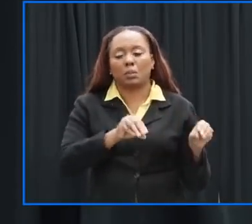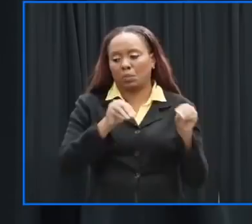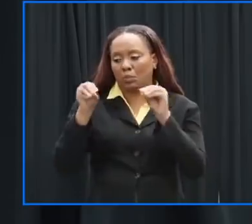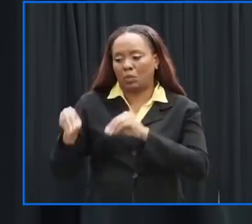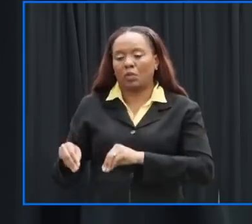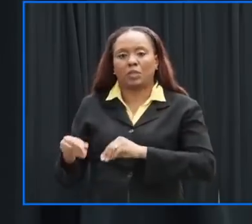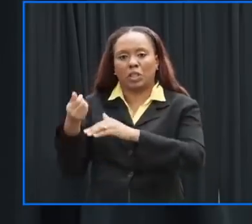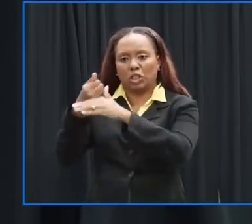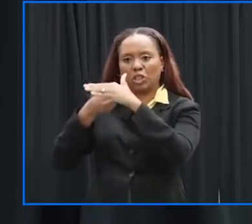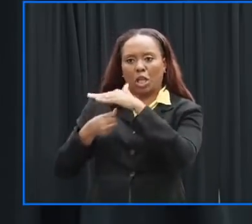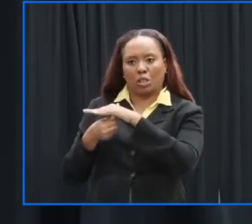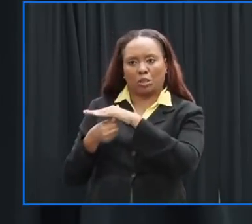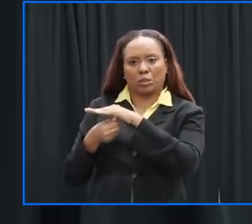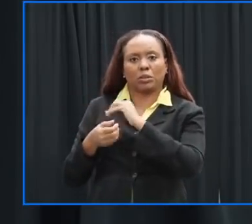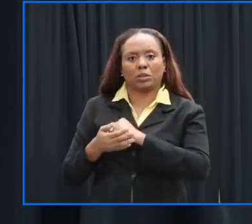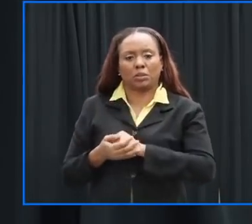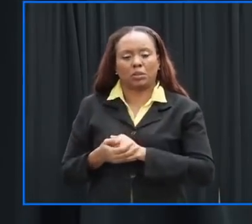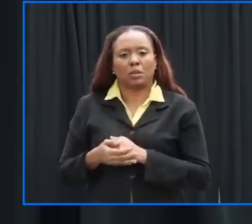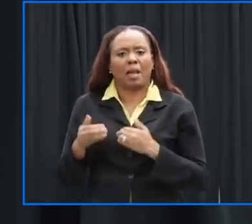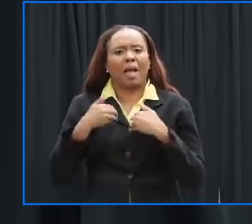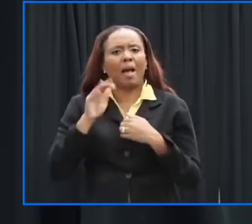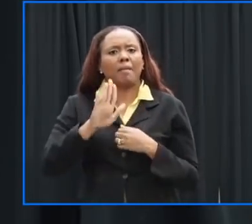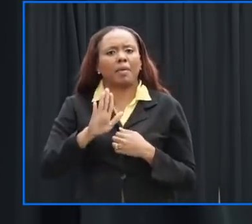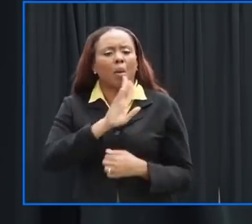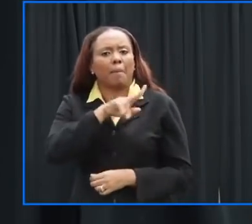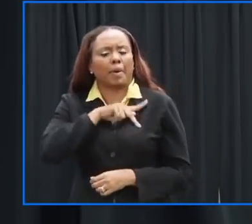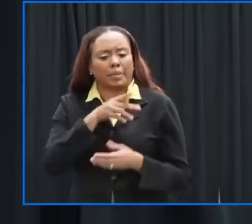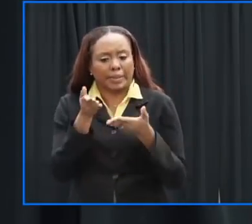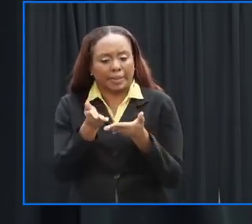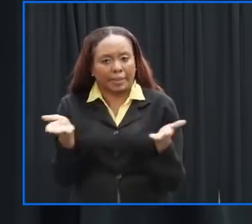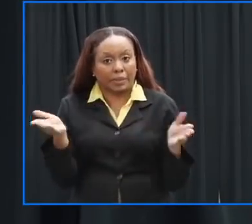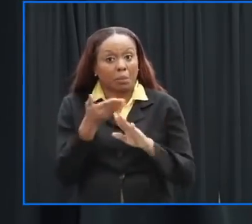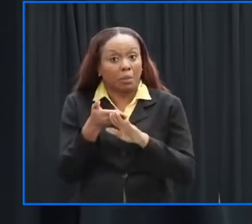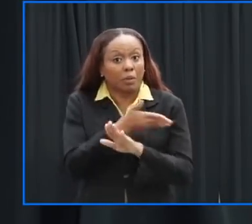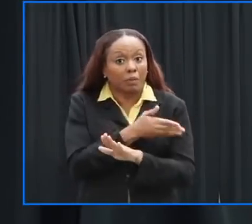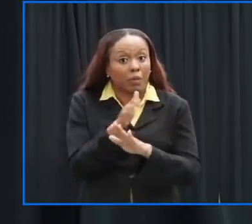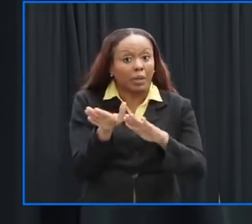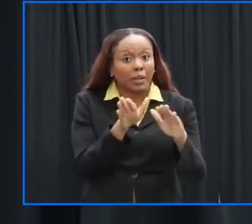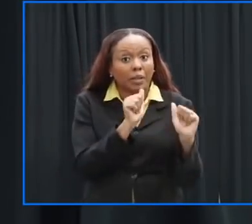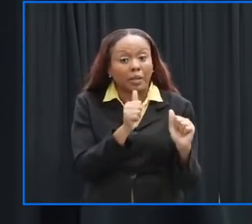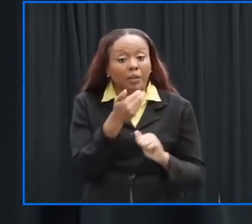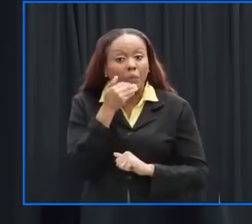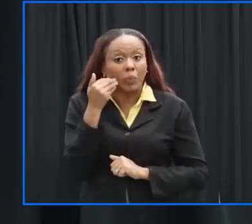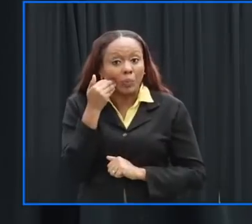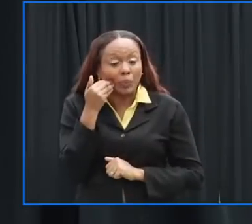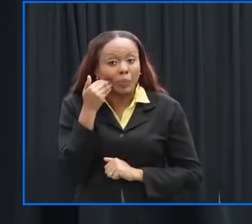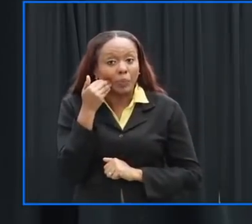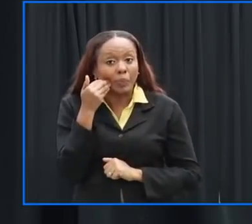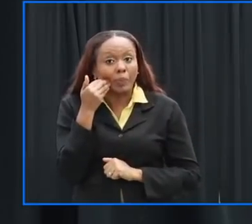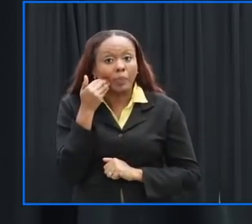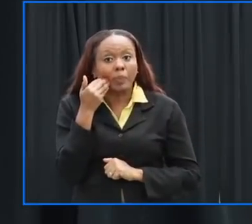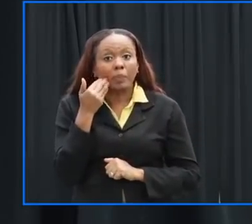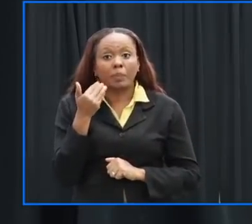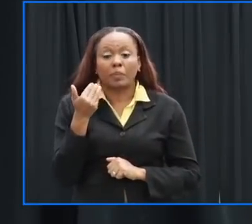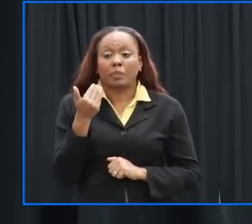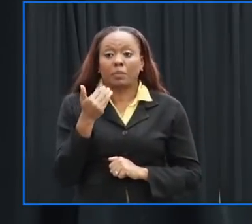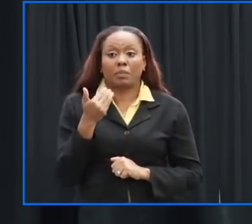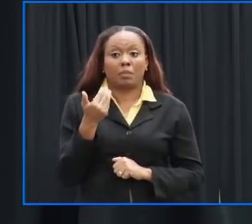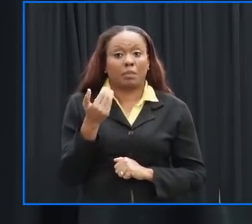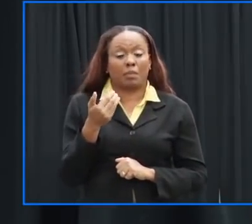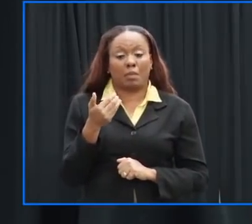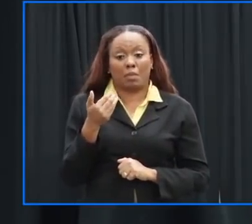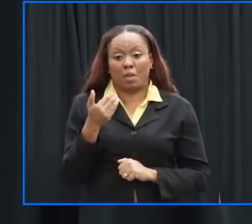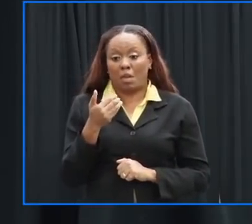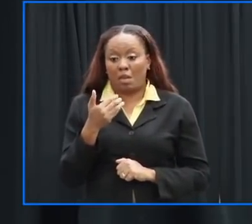belongings and we would want persons to before you leave home to fill any containers with